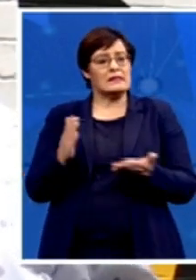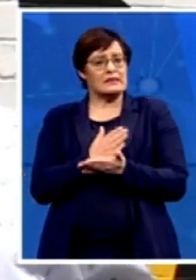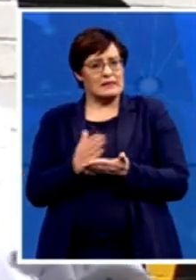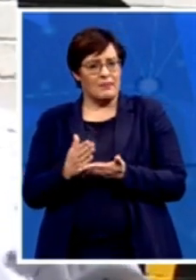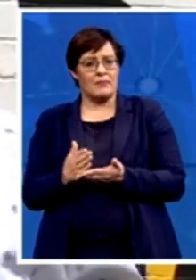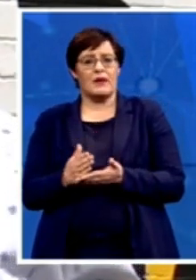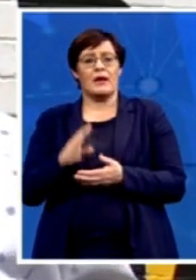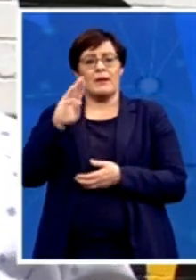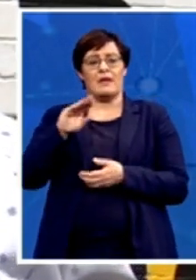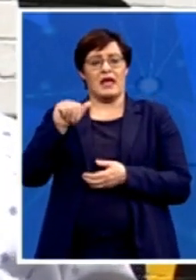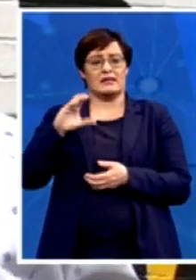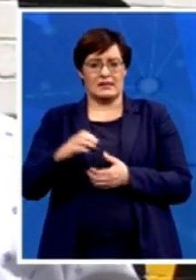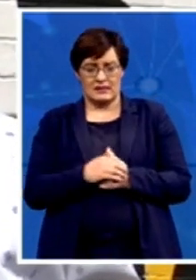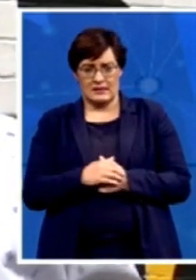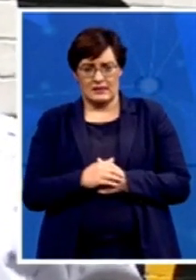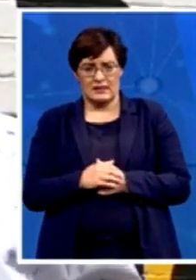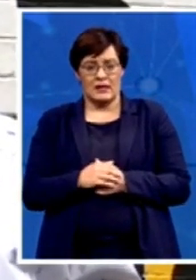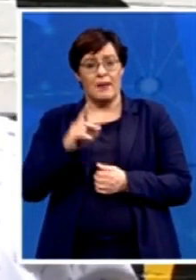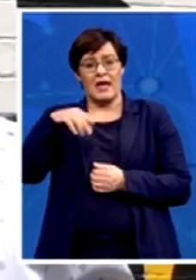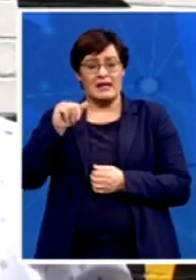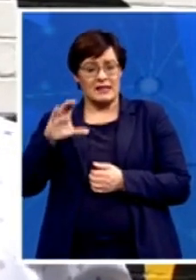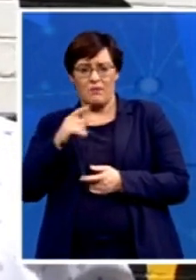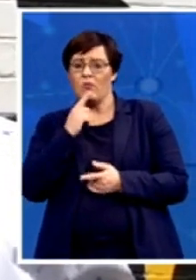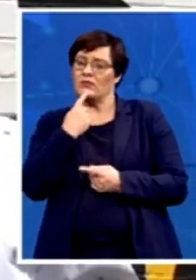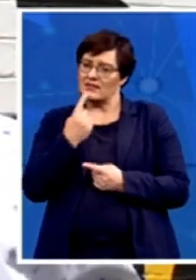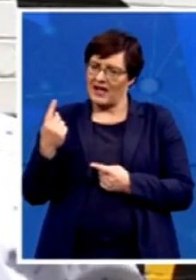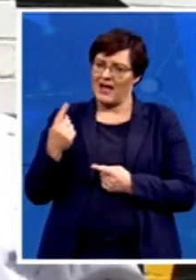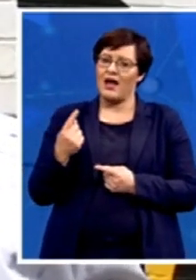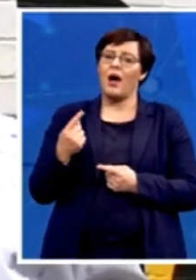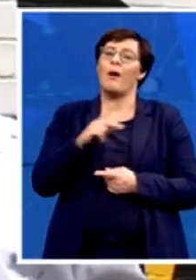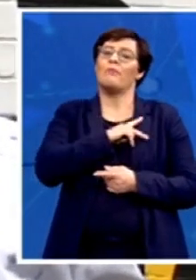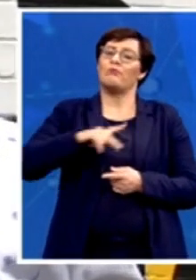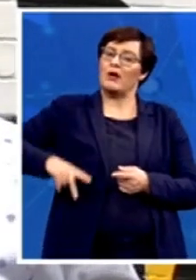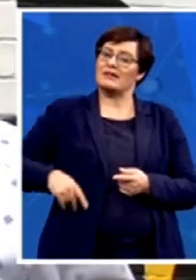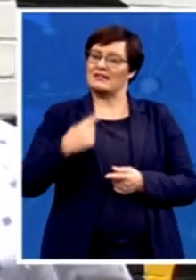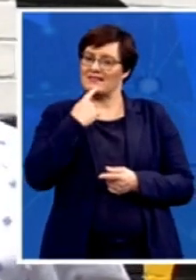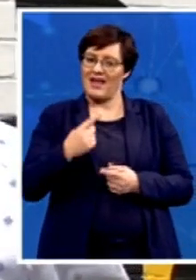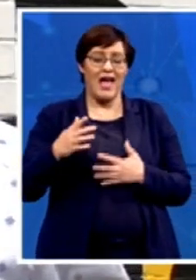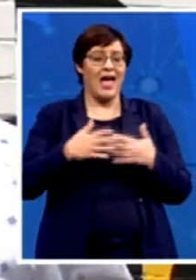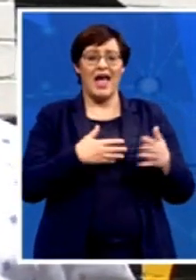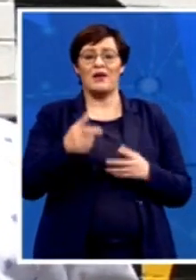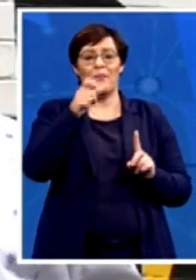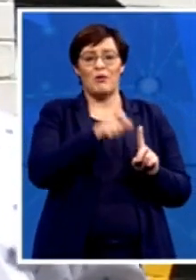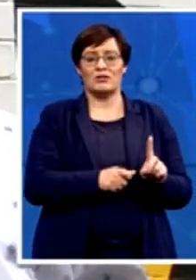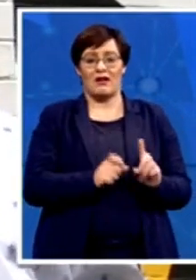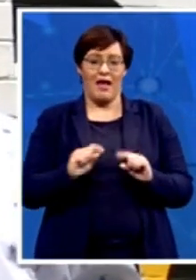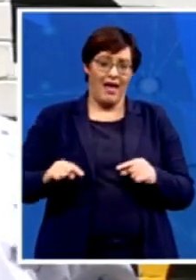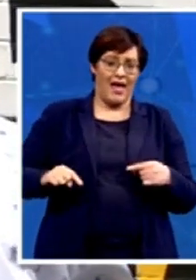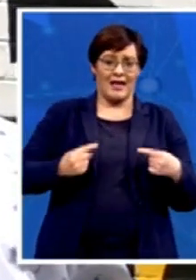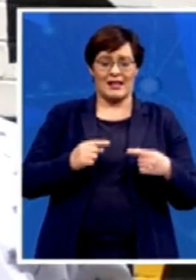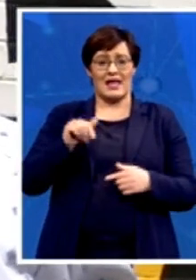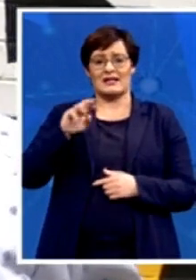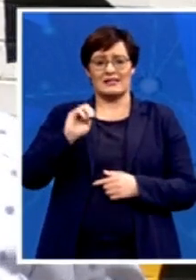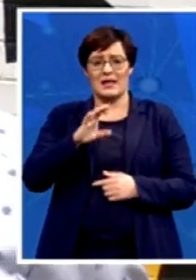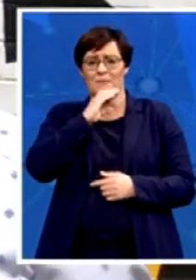wanted to reiterate what the president has said, that anybody who is standing against the ANC is not an ANC. Because